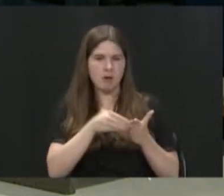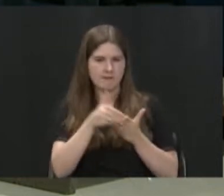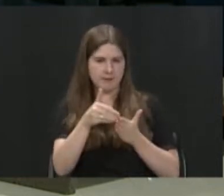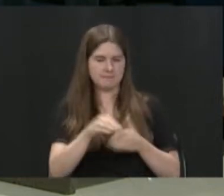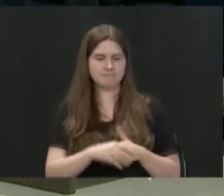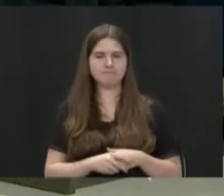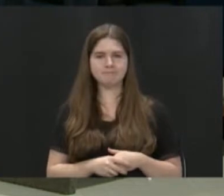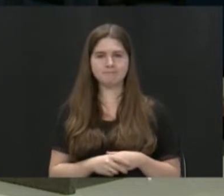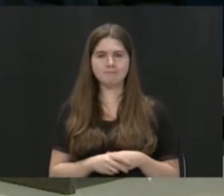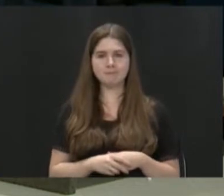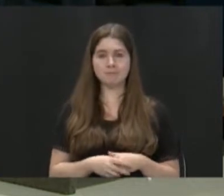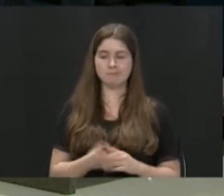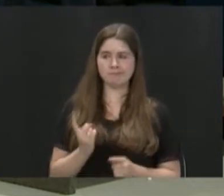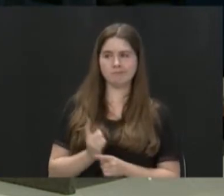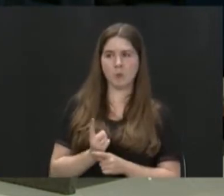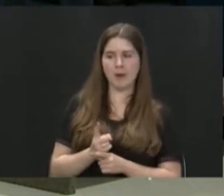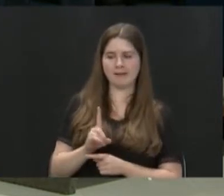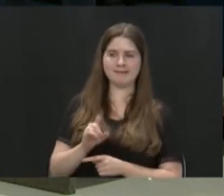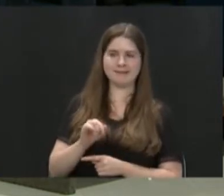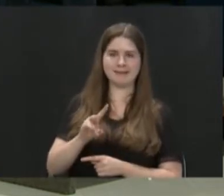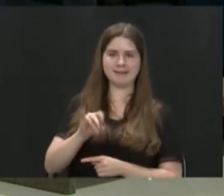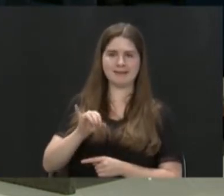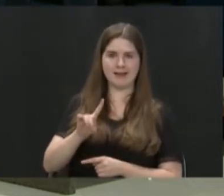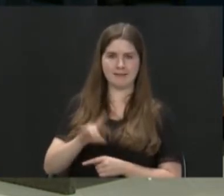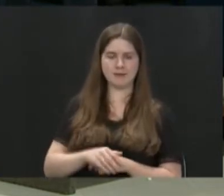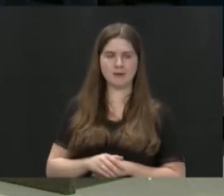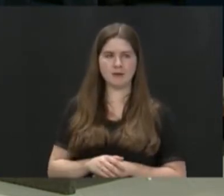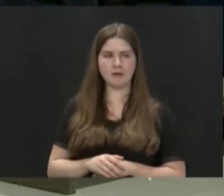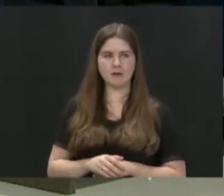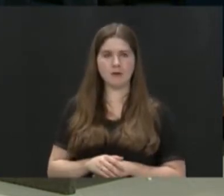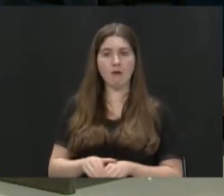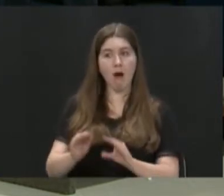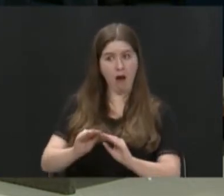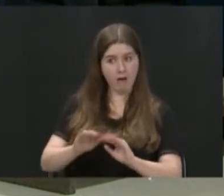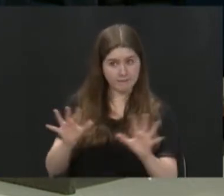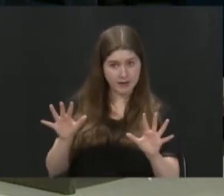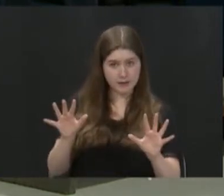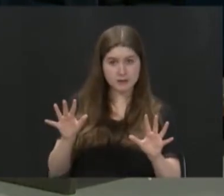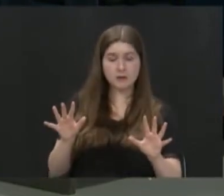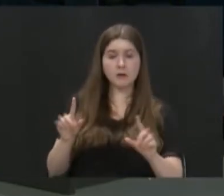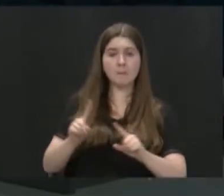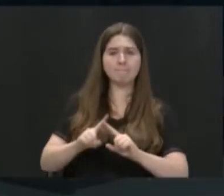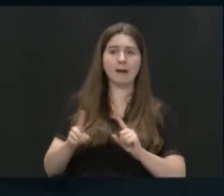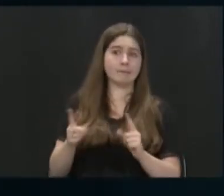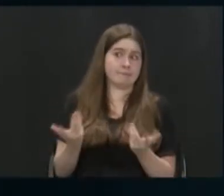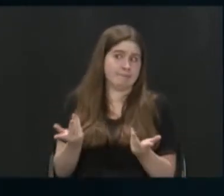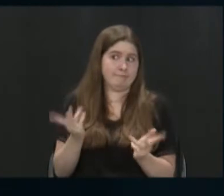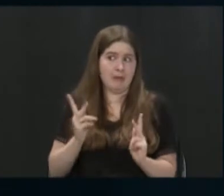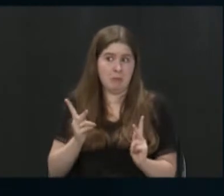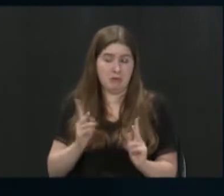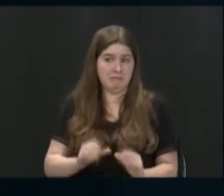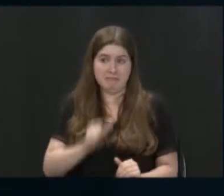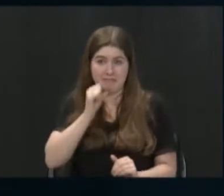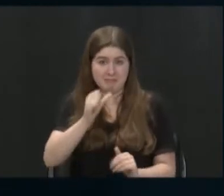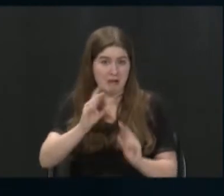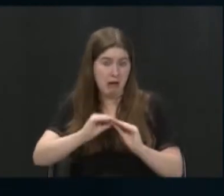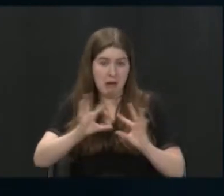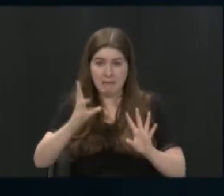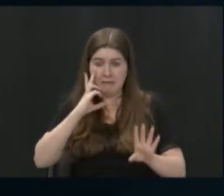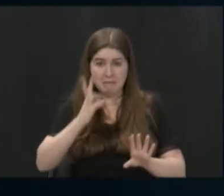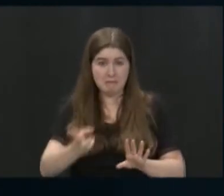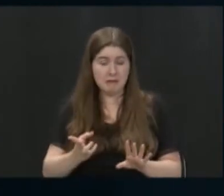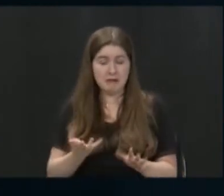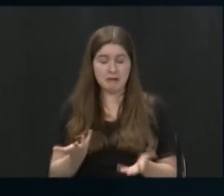And it's, I guess, so obvious and yet somehow it's not, evidently not obvious to everyone. You know,